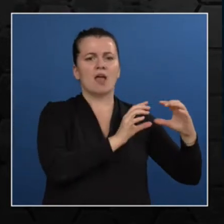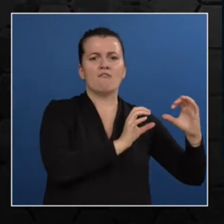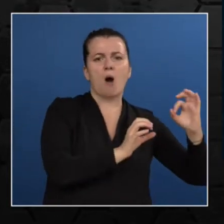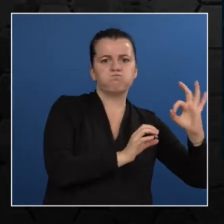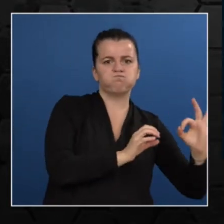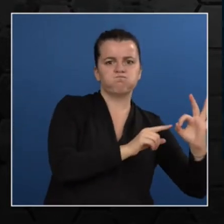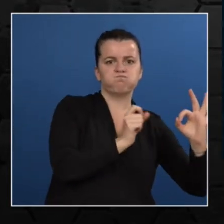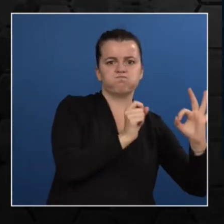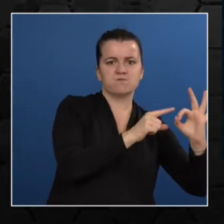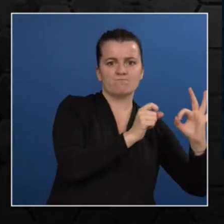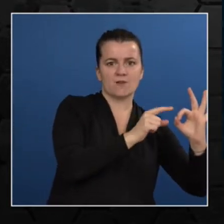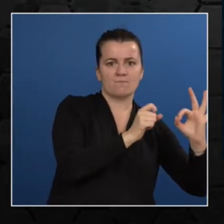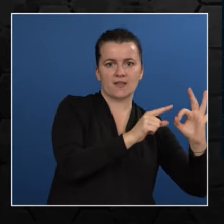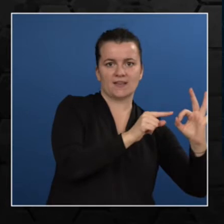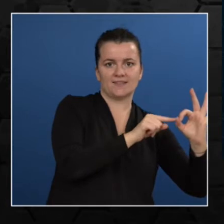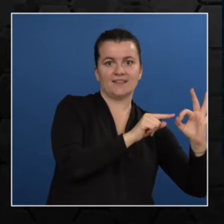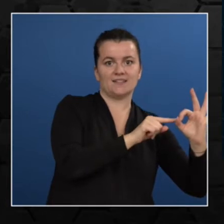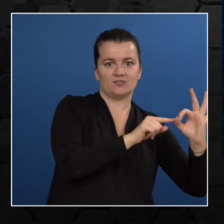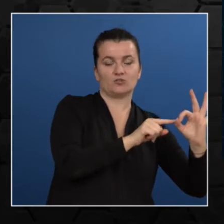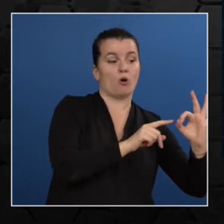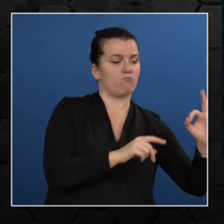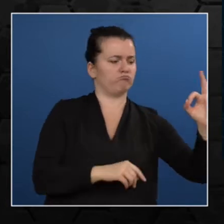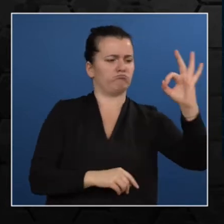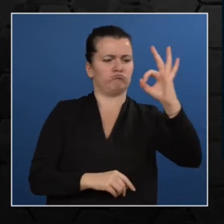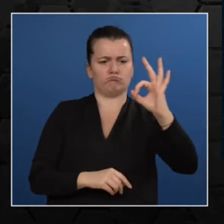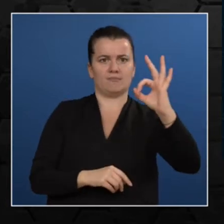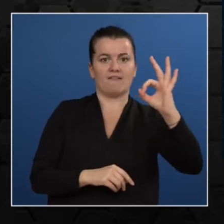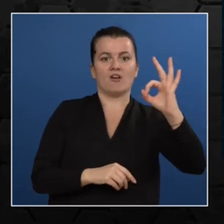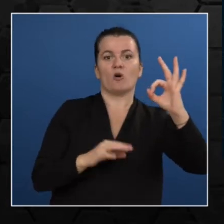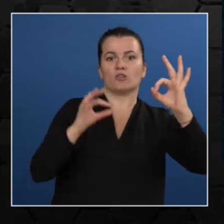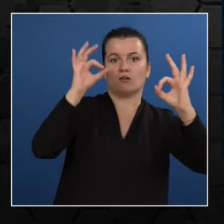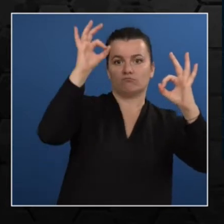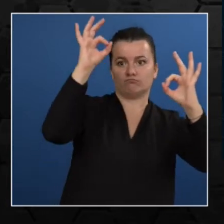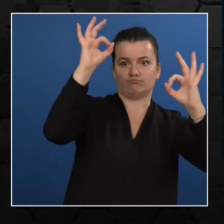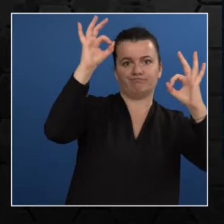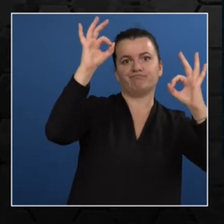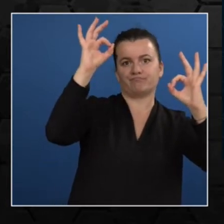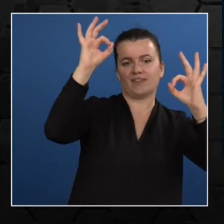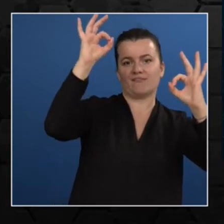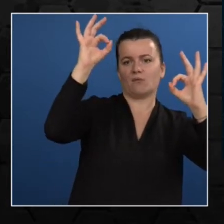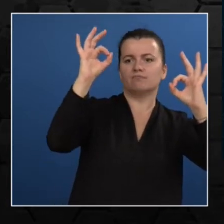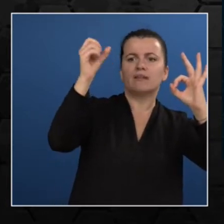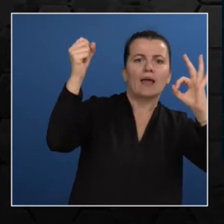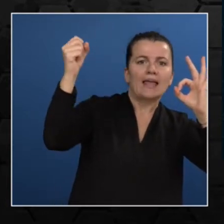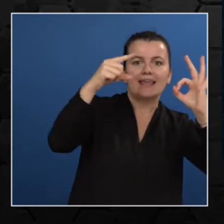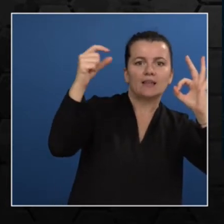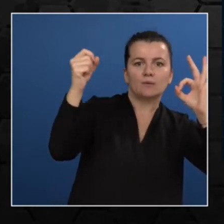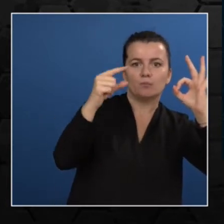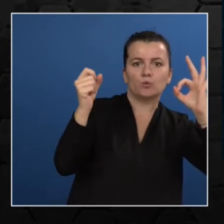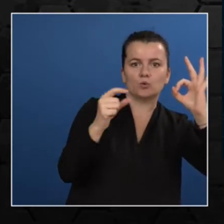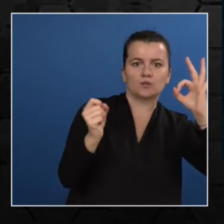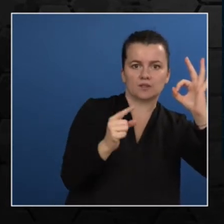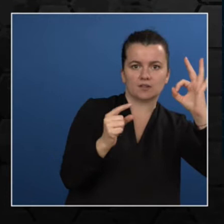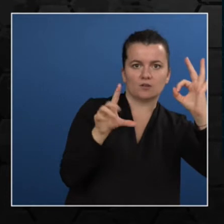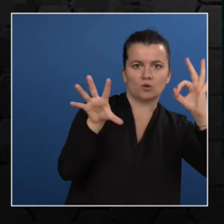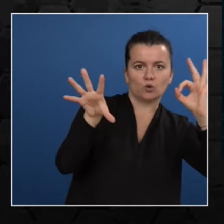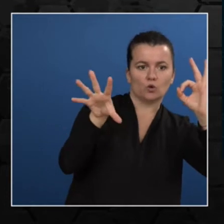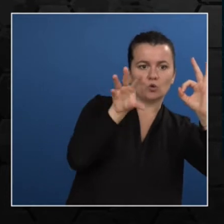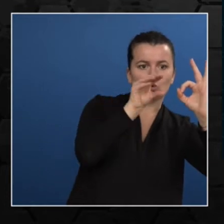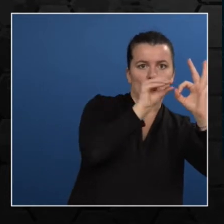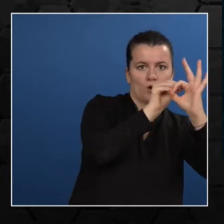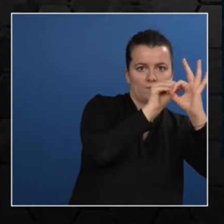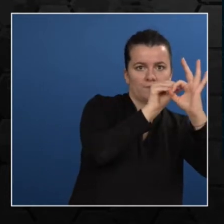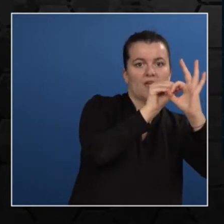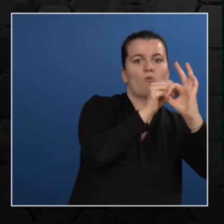It takes several binary inputs and produces one binary output, which is